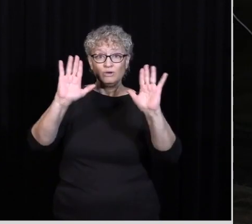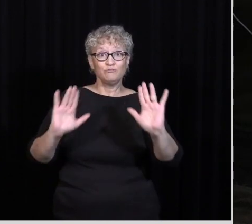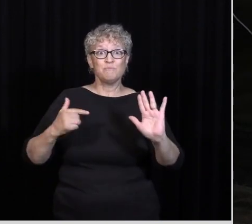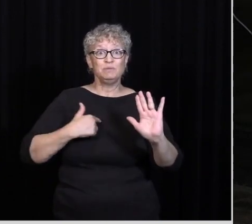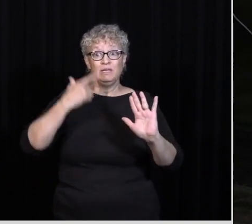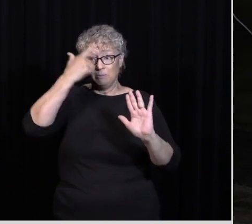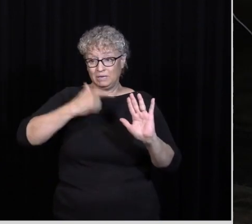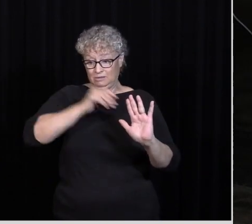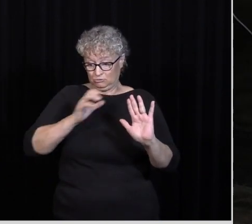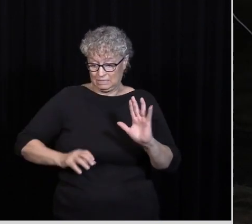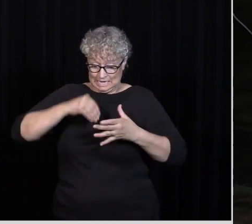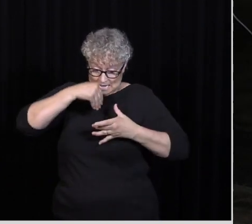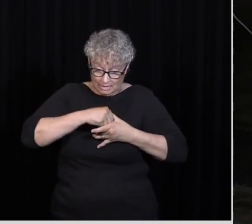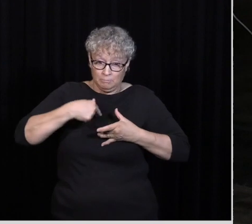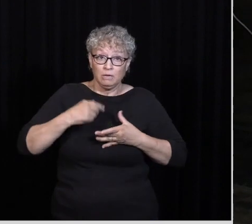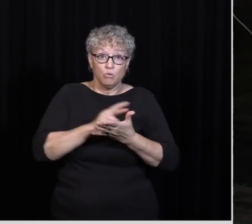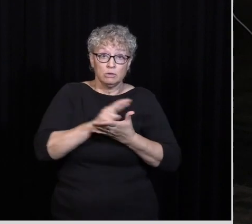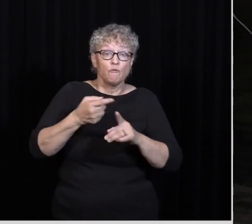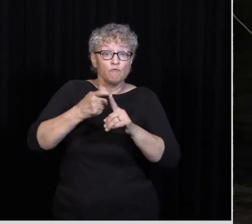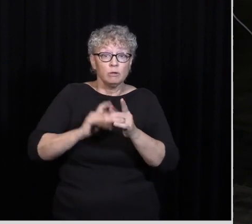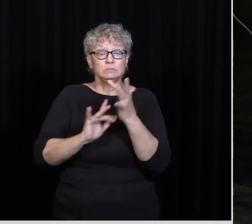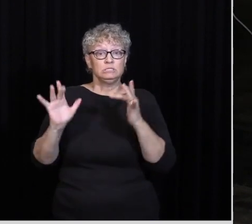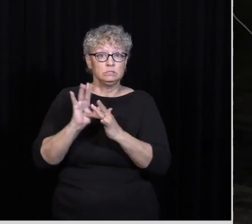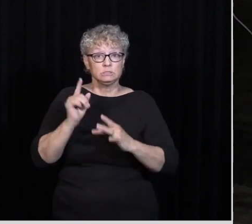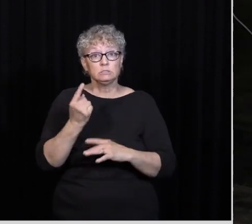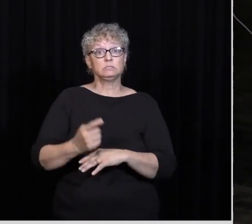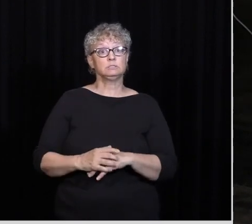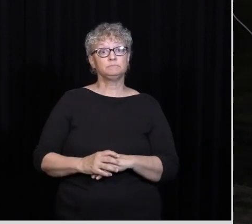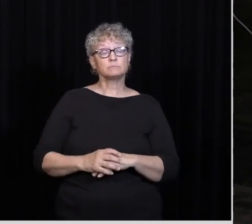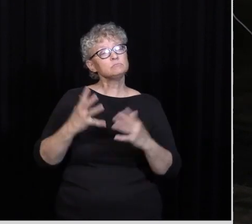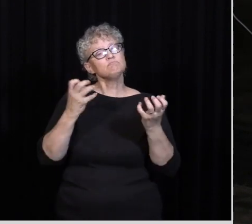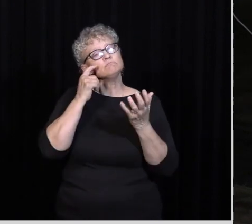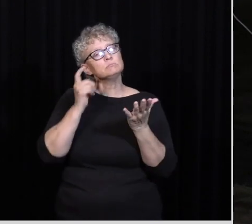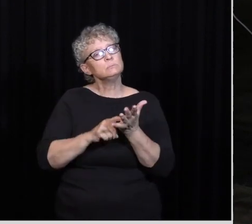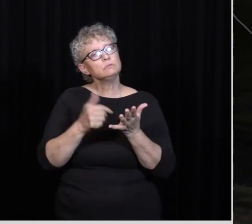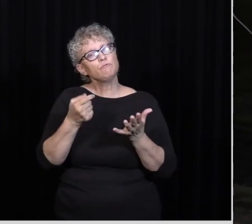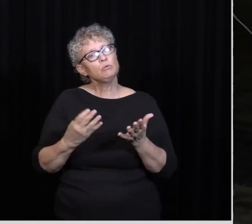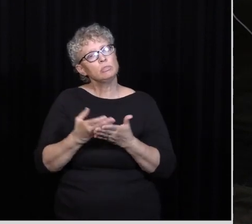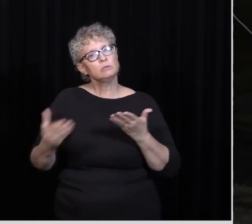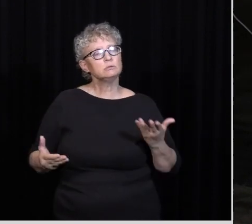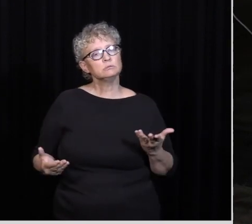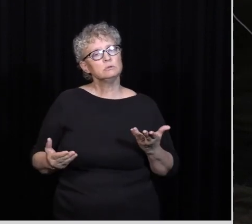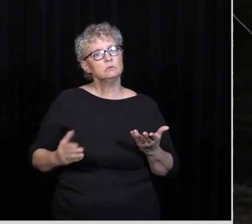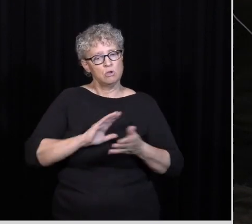In me And the Righteousness I have From Jesus Now I Want you To notice About this Just a Few Things First All of The stuff About